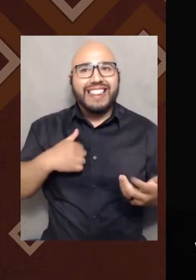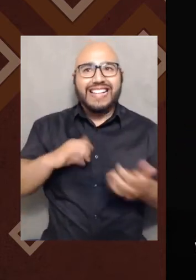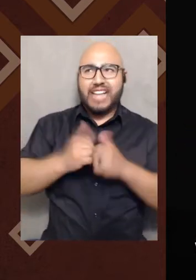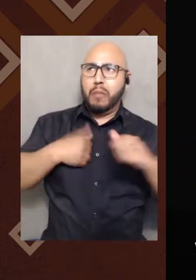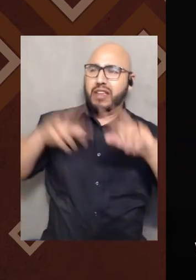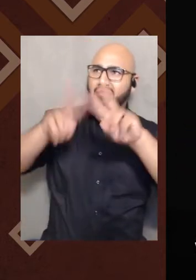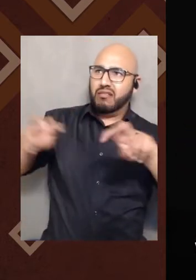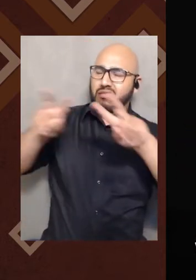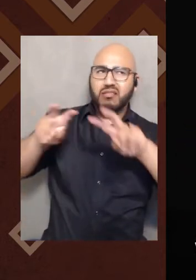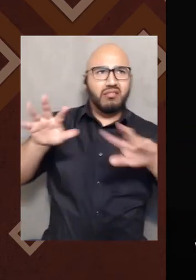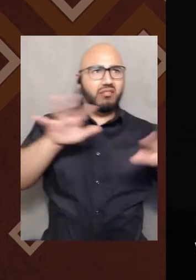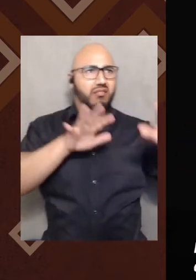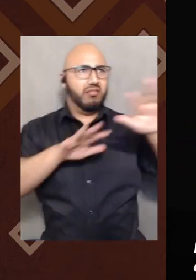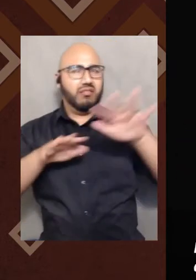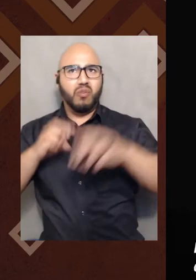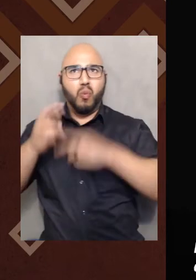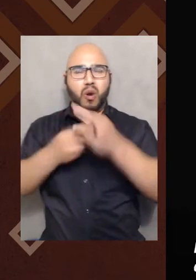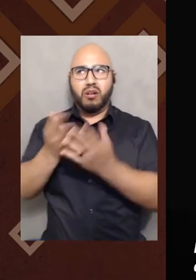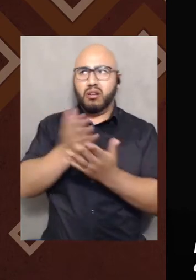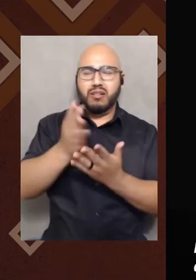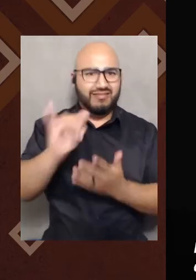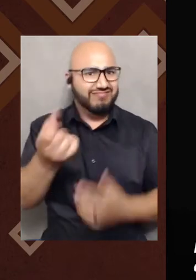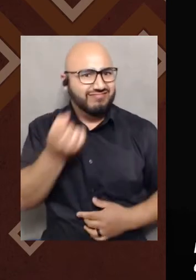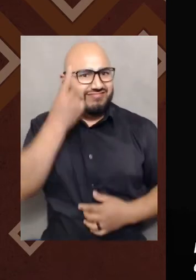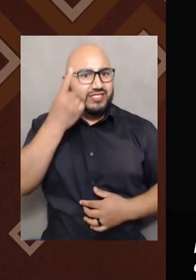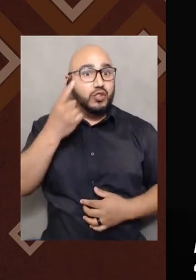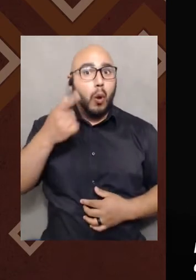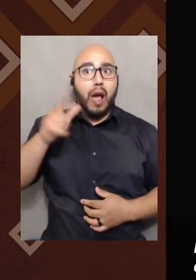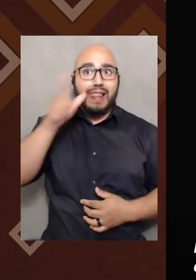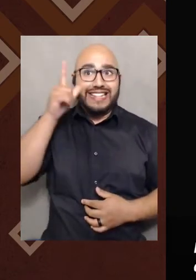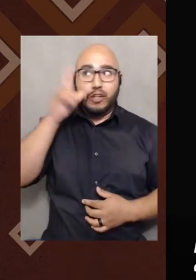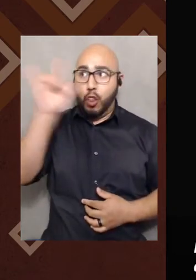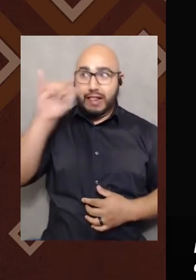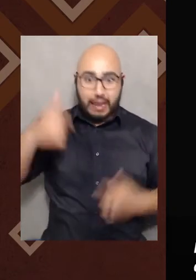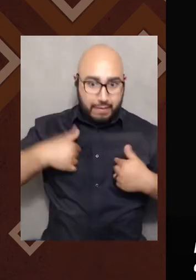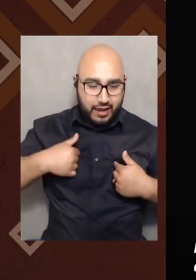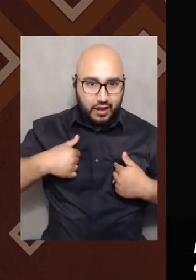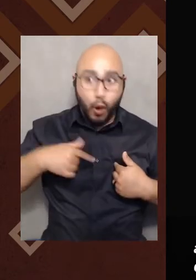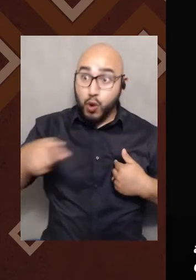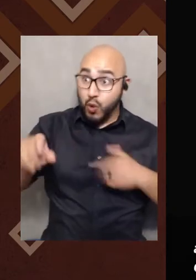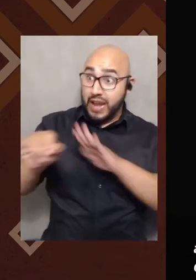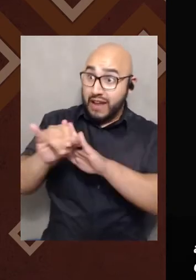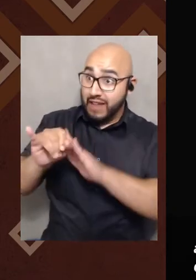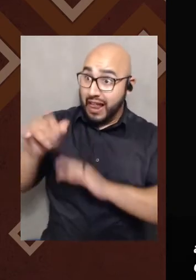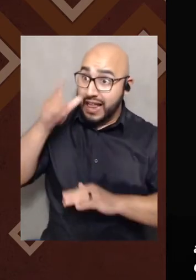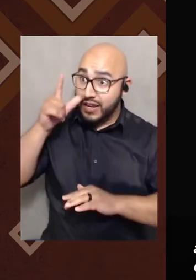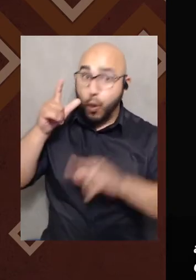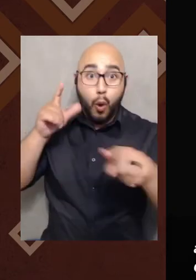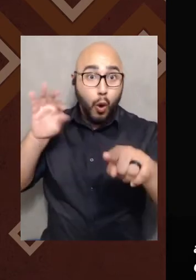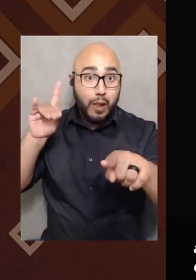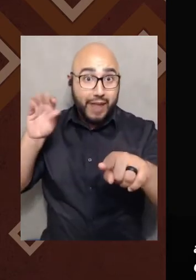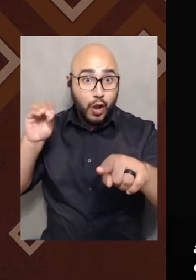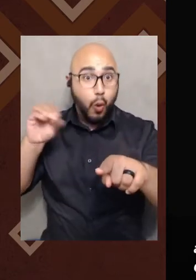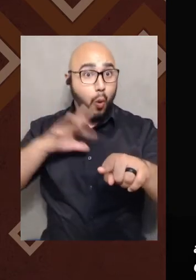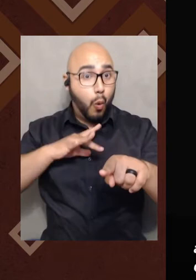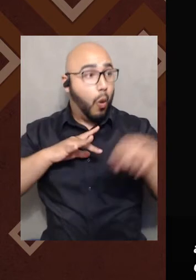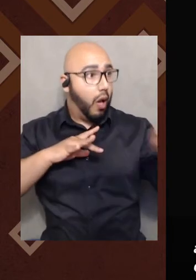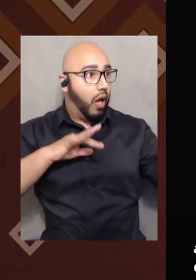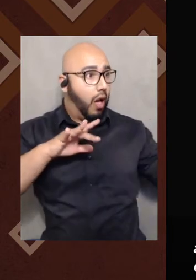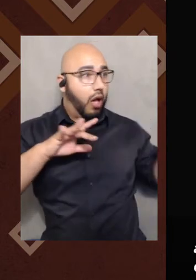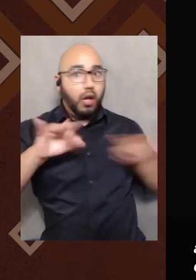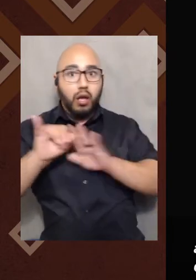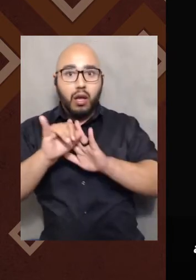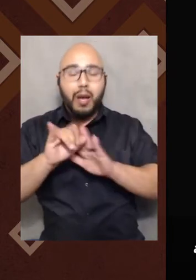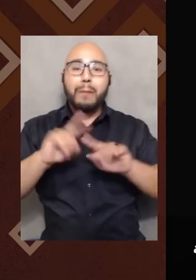that's how I've understood it. And that's why I think it's very important that Latinos who look like me say, you identify as Latino, cool. Colombiano, cool.